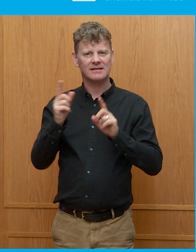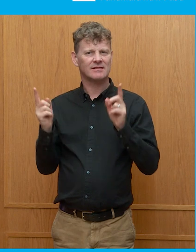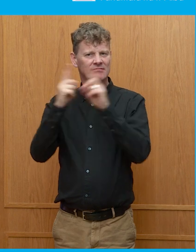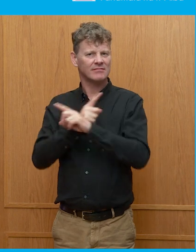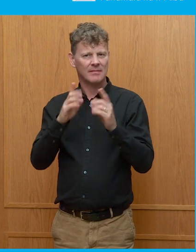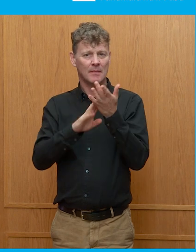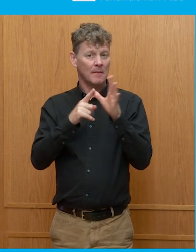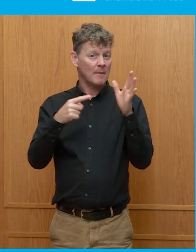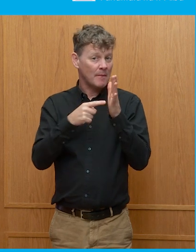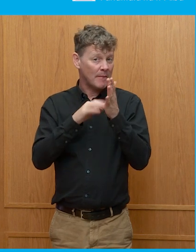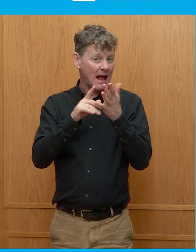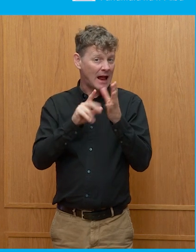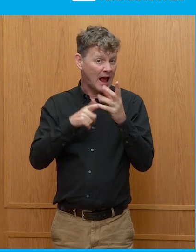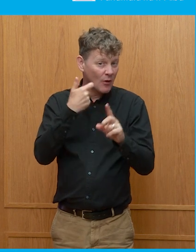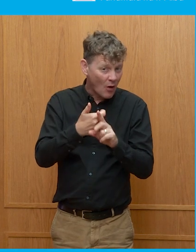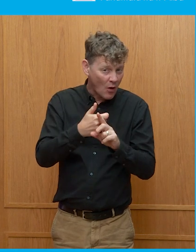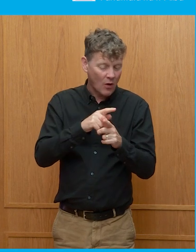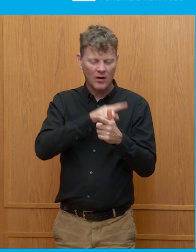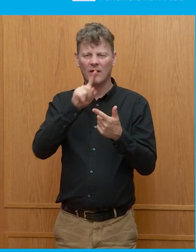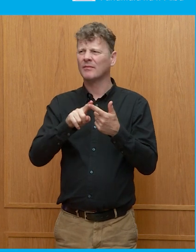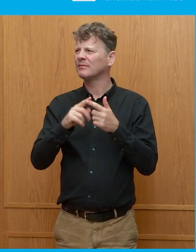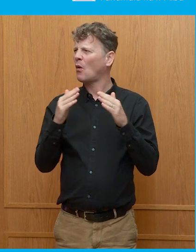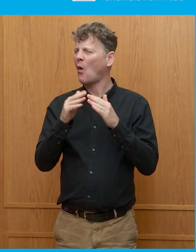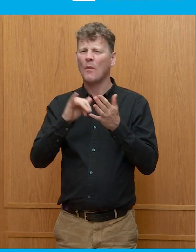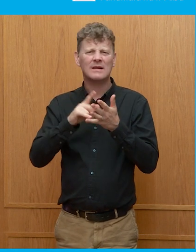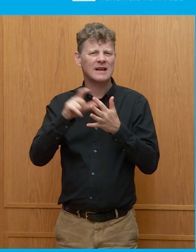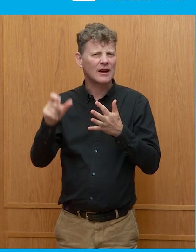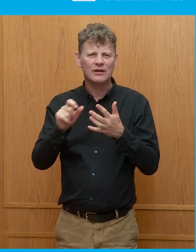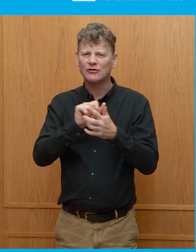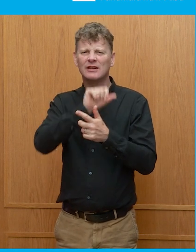Matt Hancock one day and whoever the Home Secretary was the next.